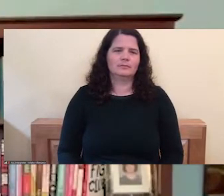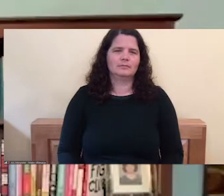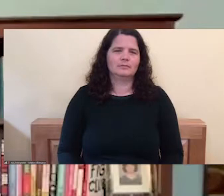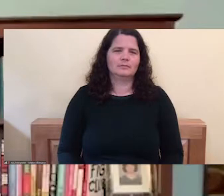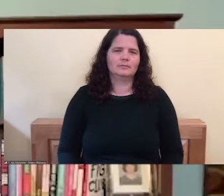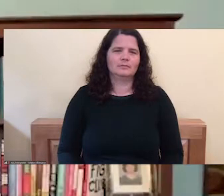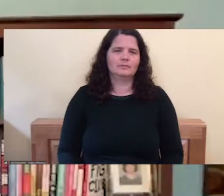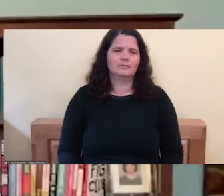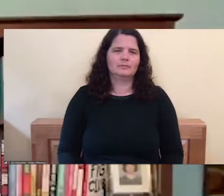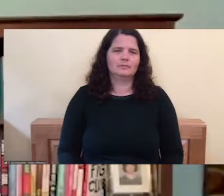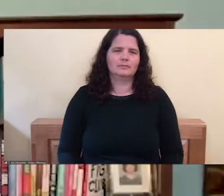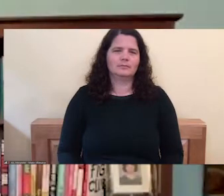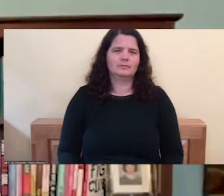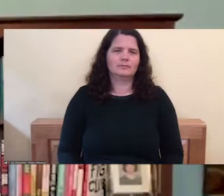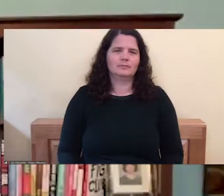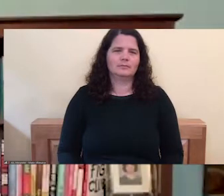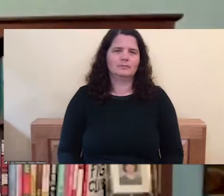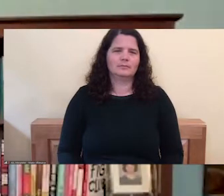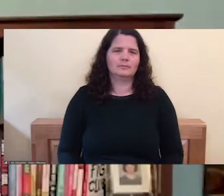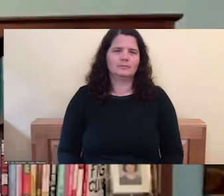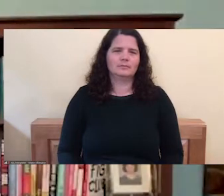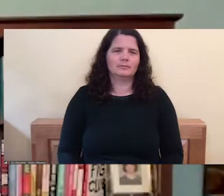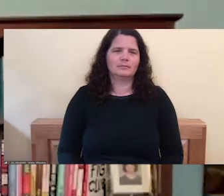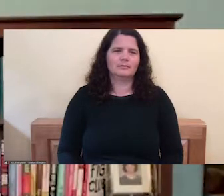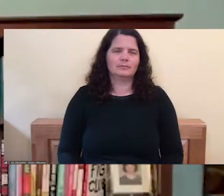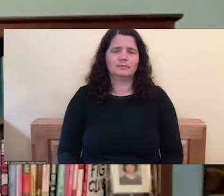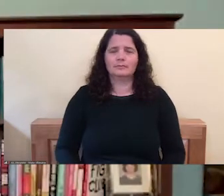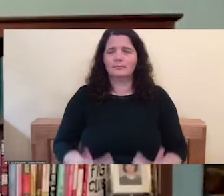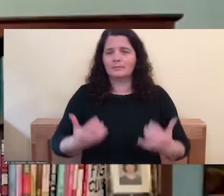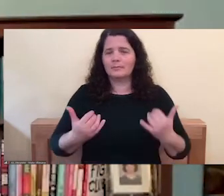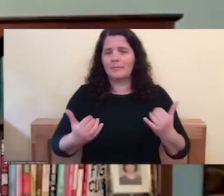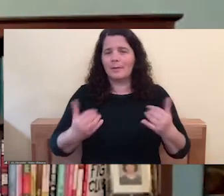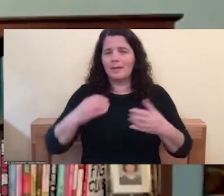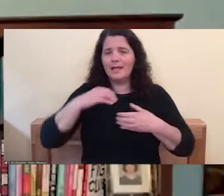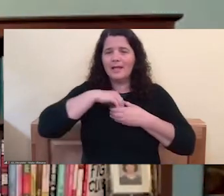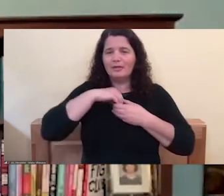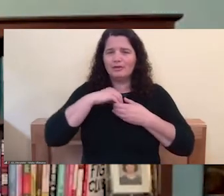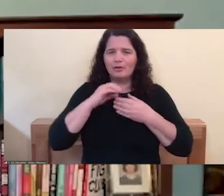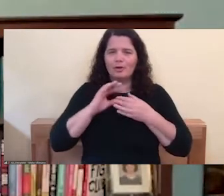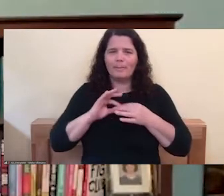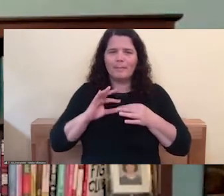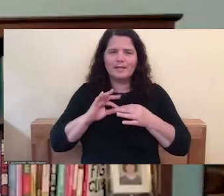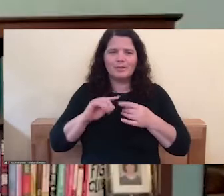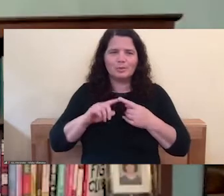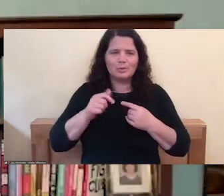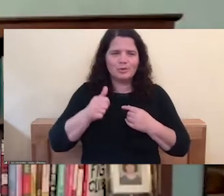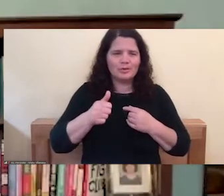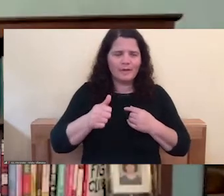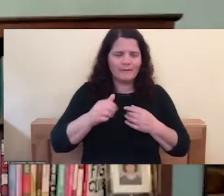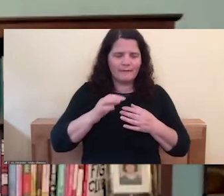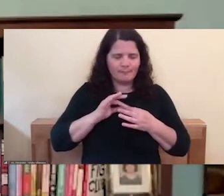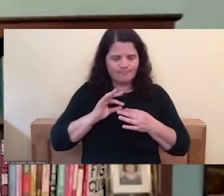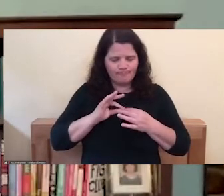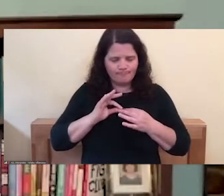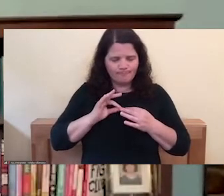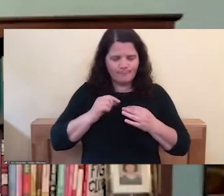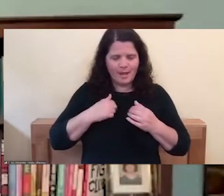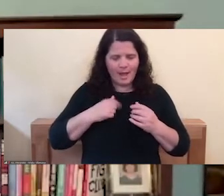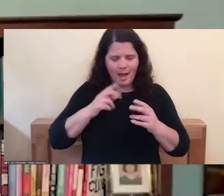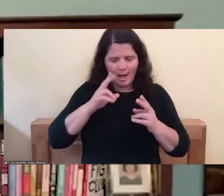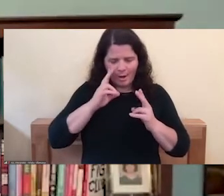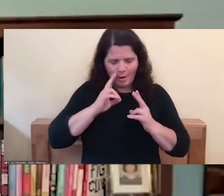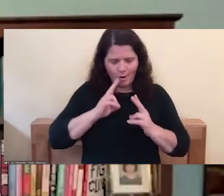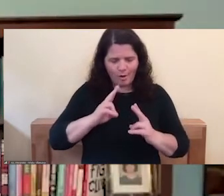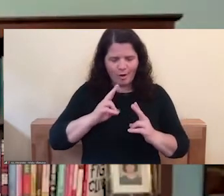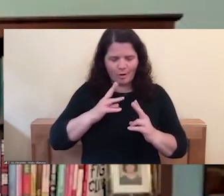You might even say something internally like, I honor and embrace my fierce